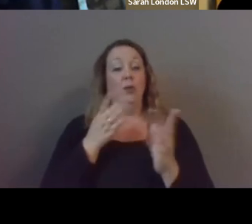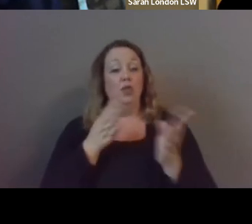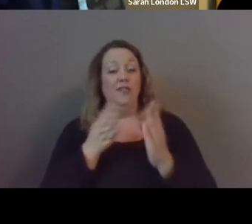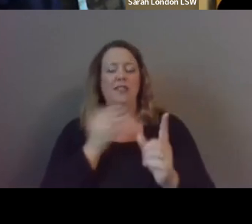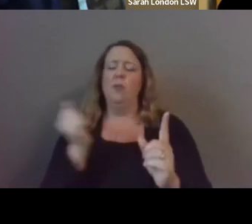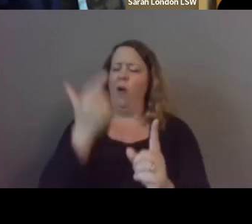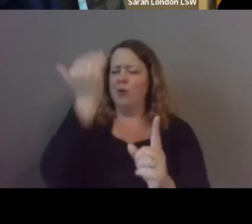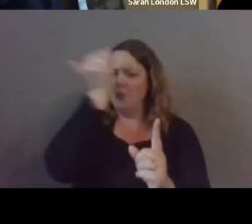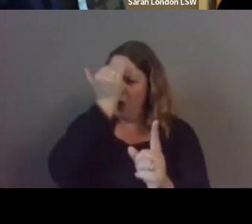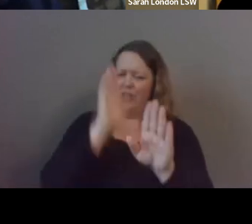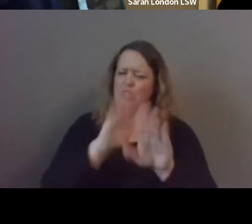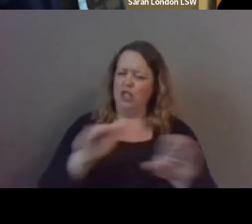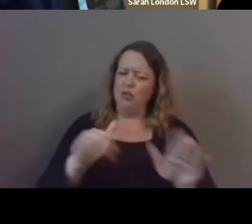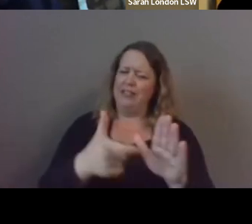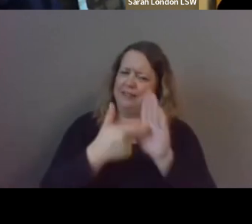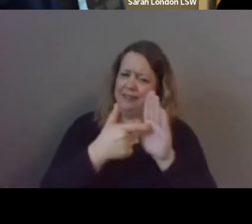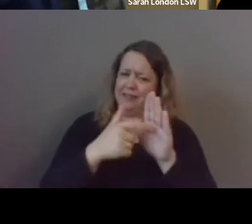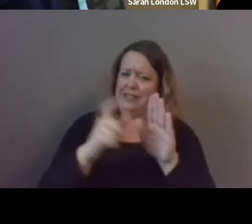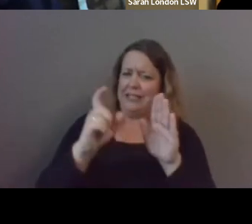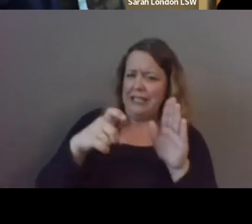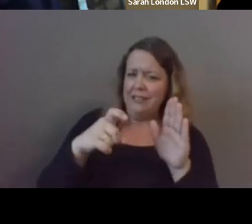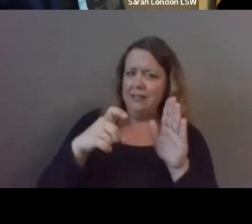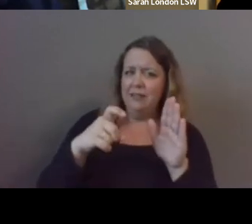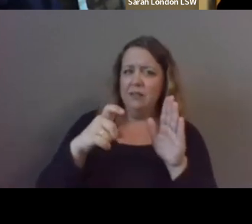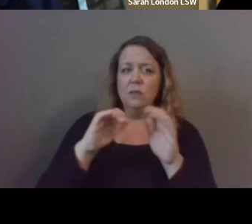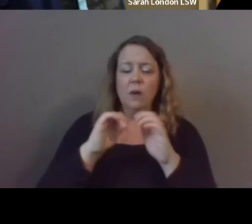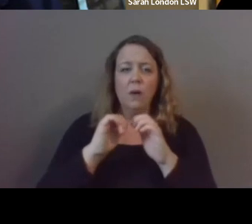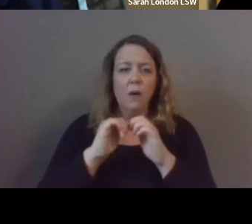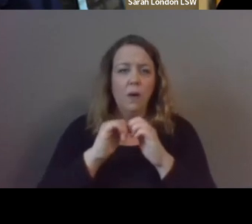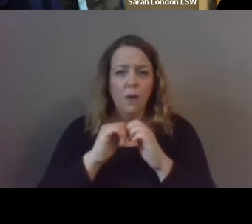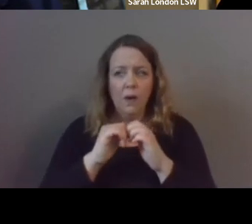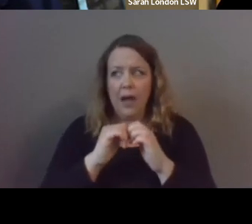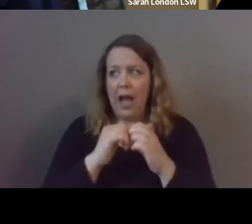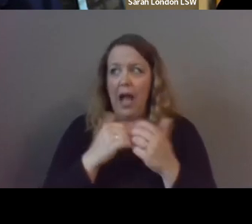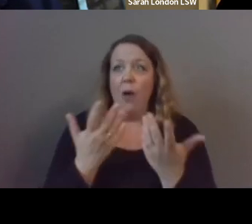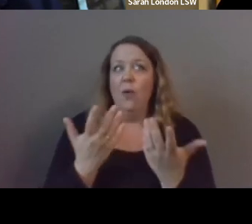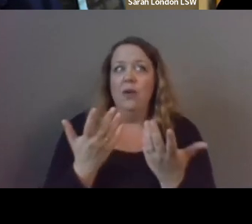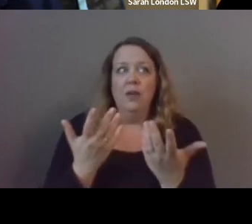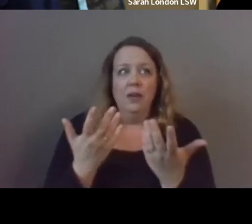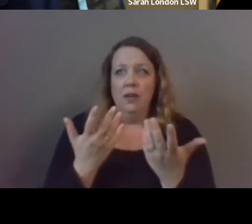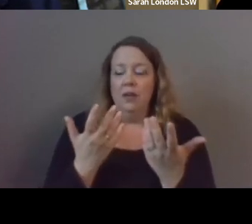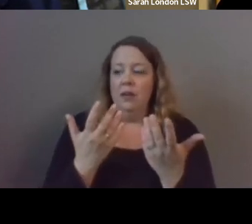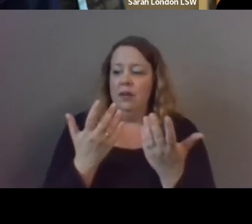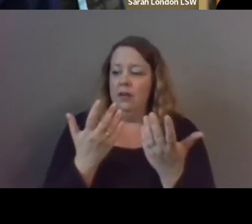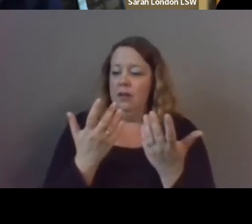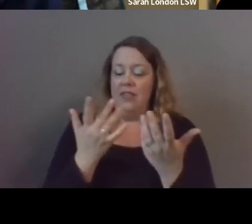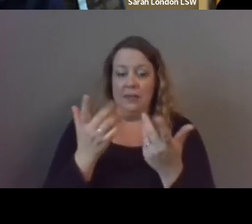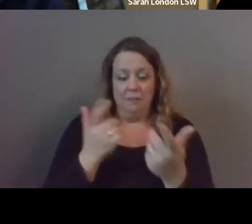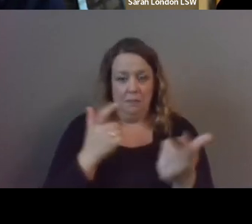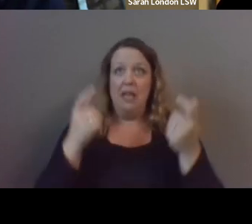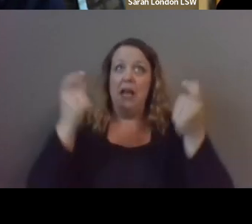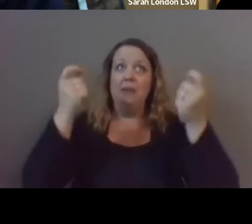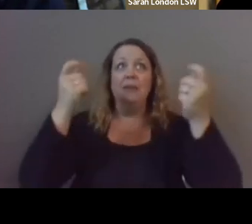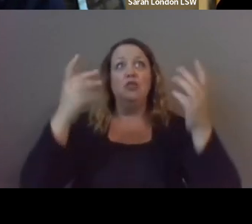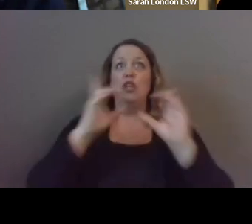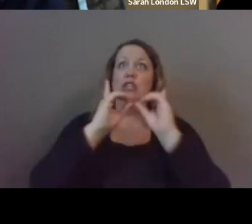right so how do we how do we not have to have these large admin departments to be able to manage